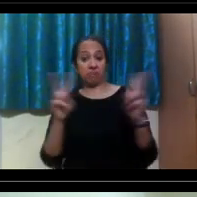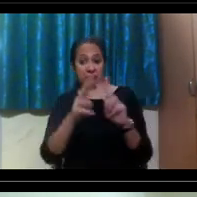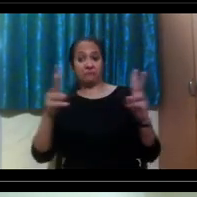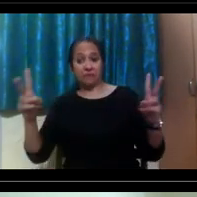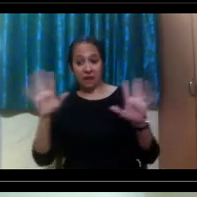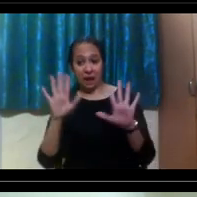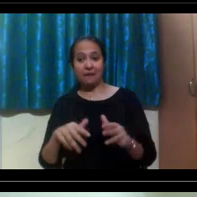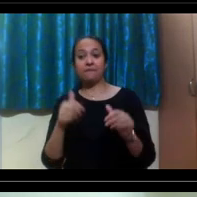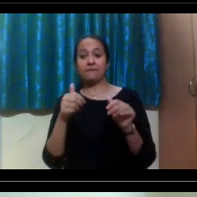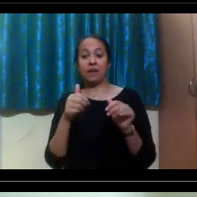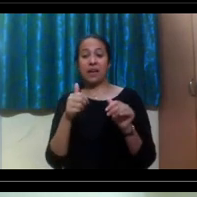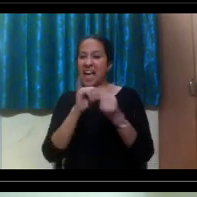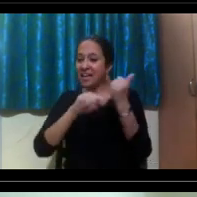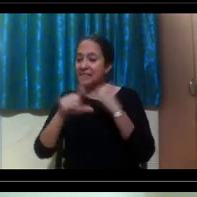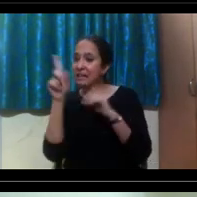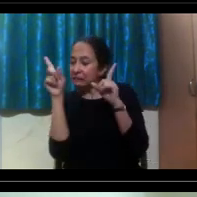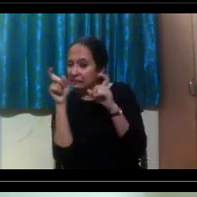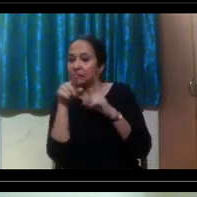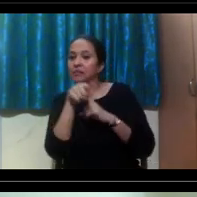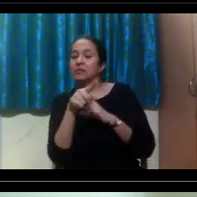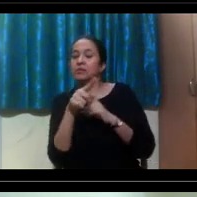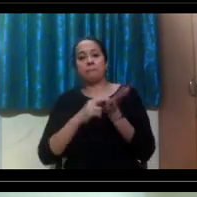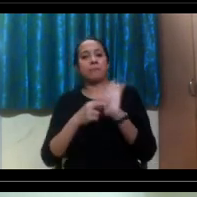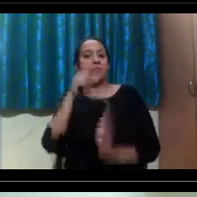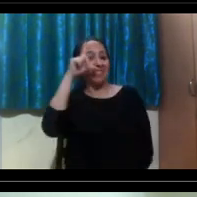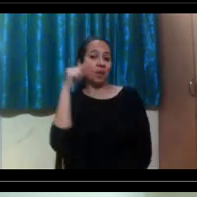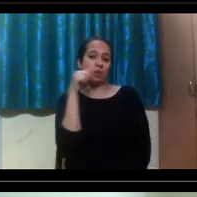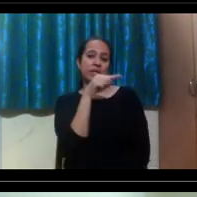ASL, but I know Gallaudet has a really strong program.